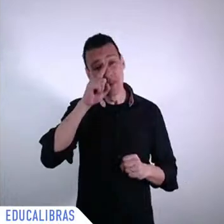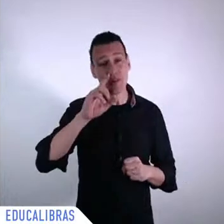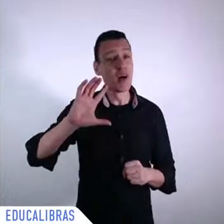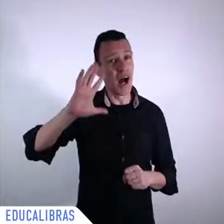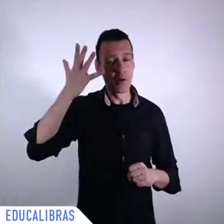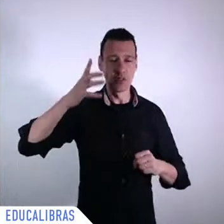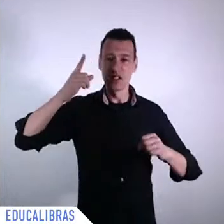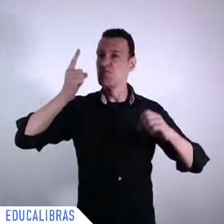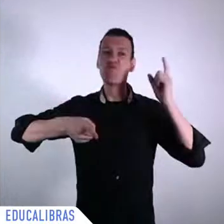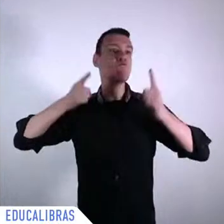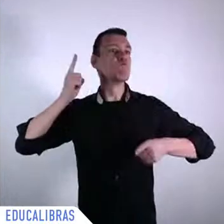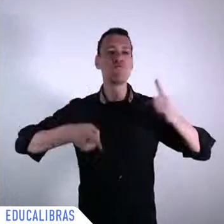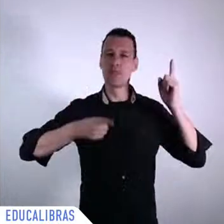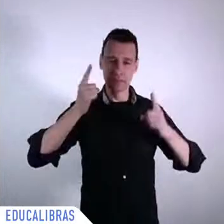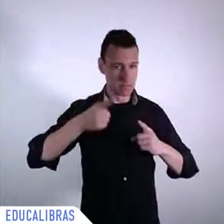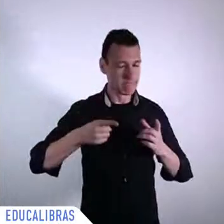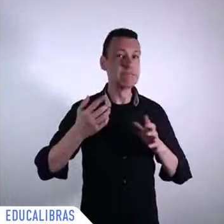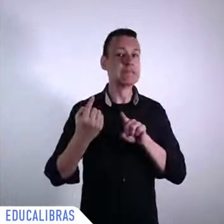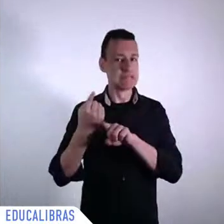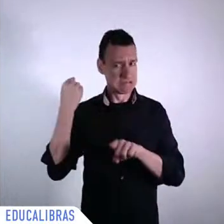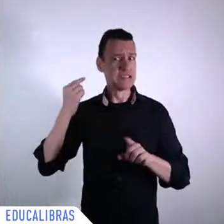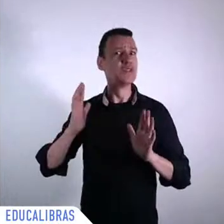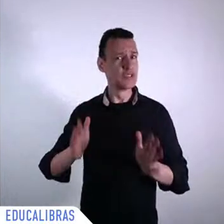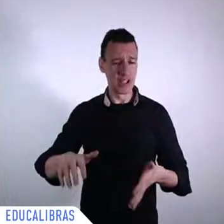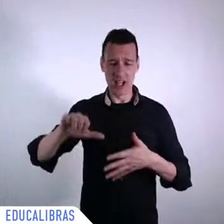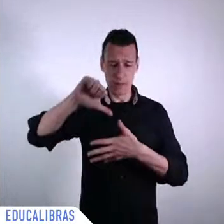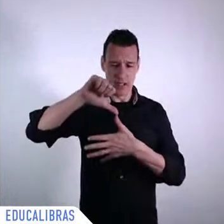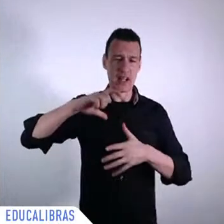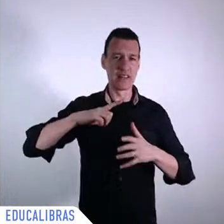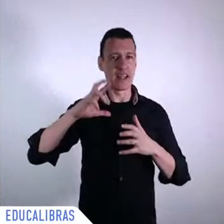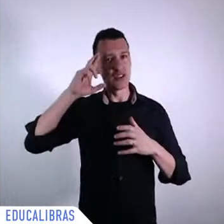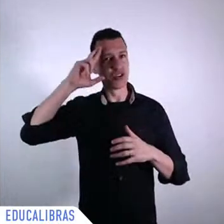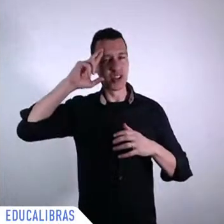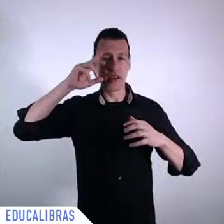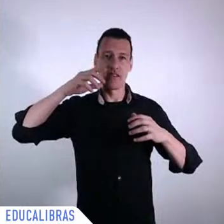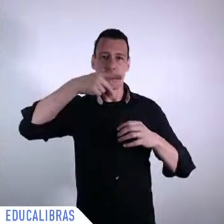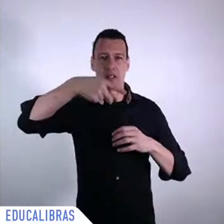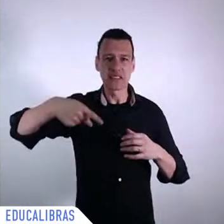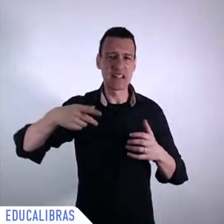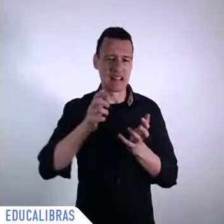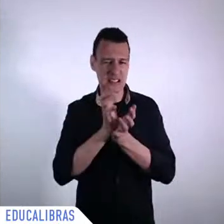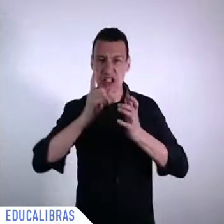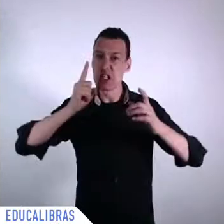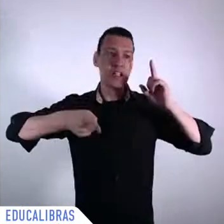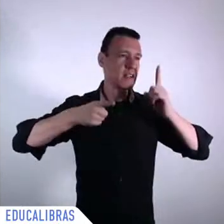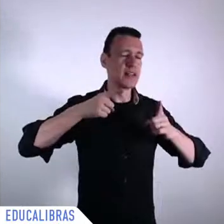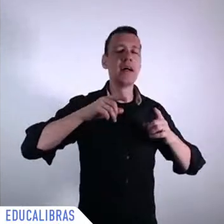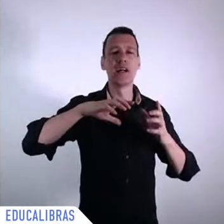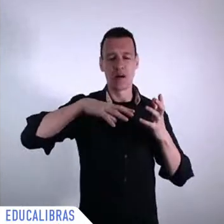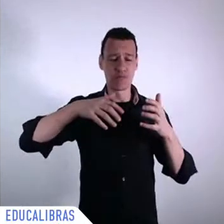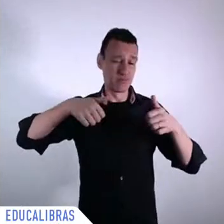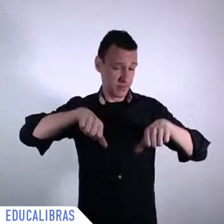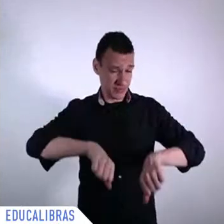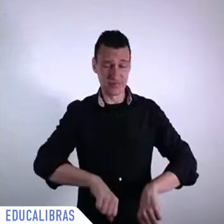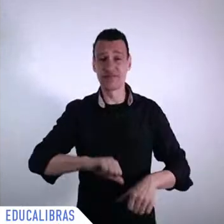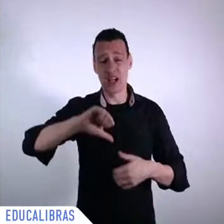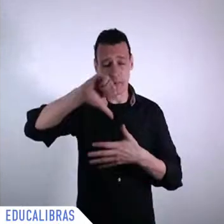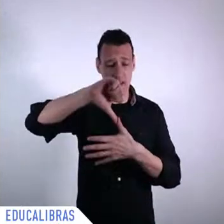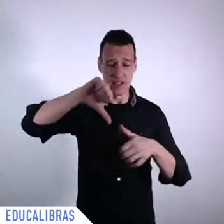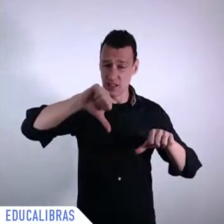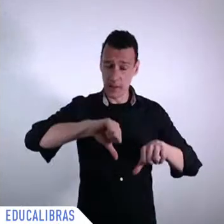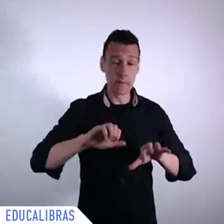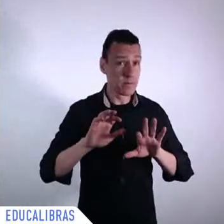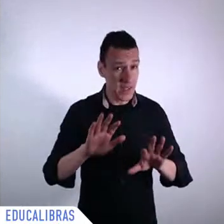make sure to avoid those kind of policies next week